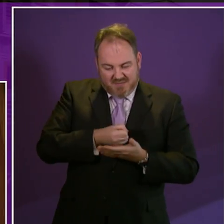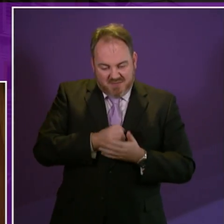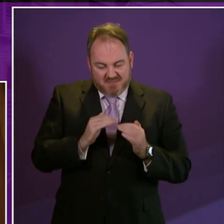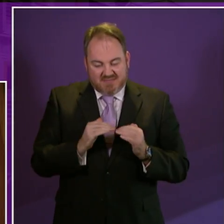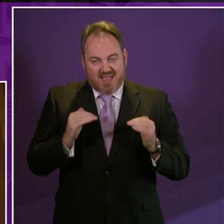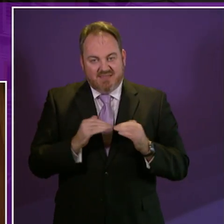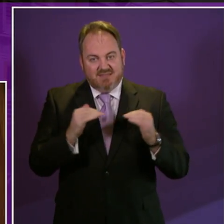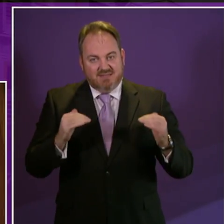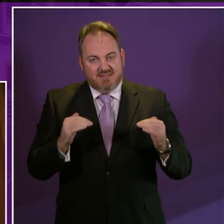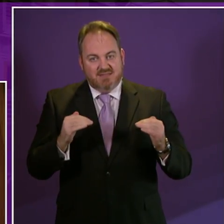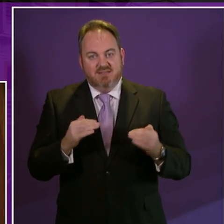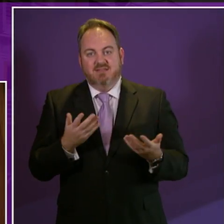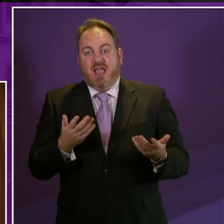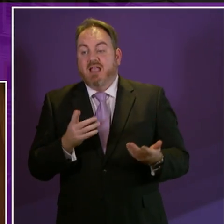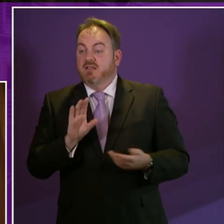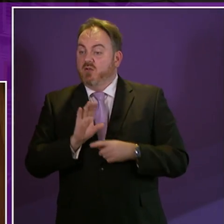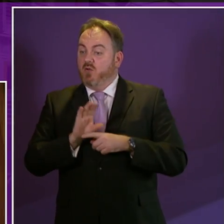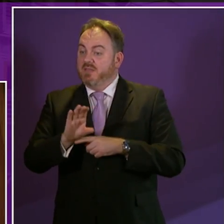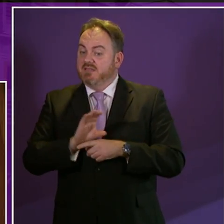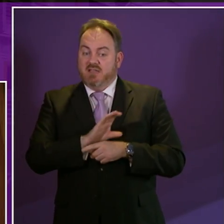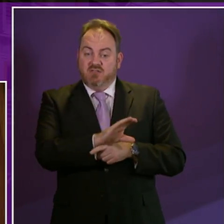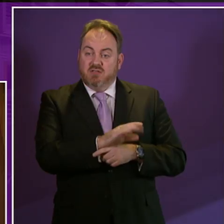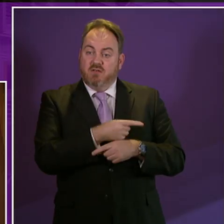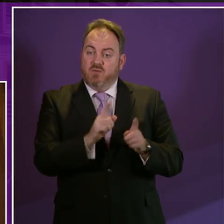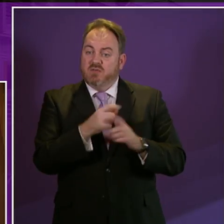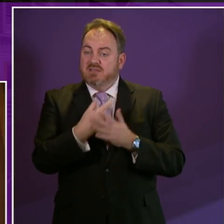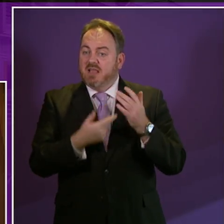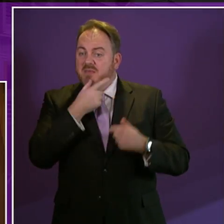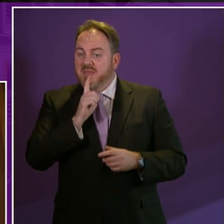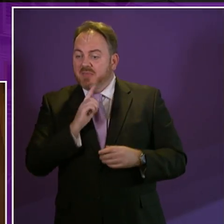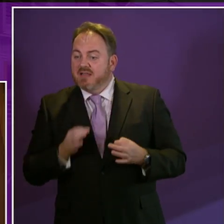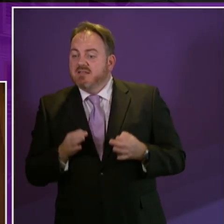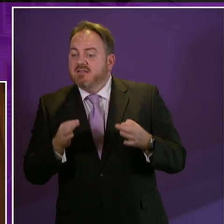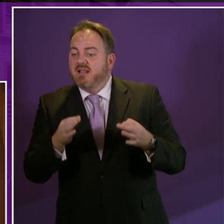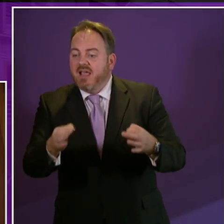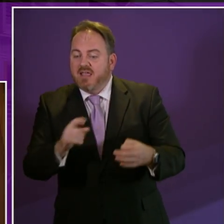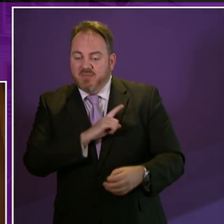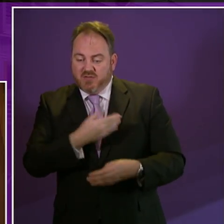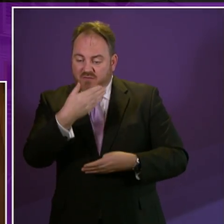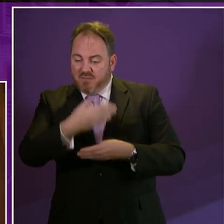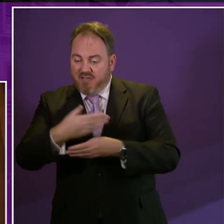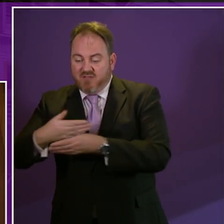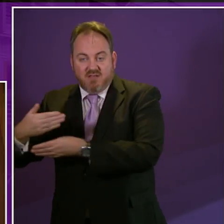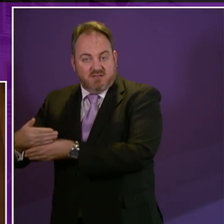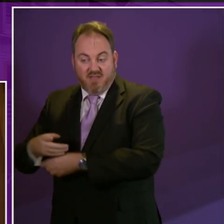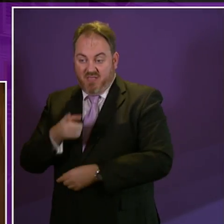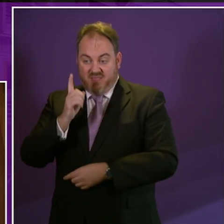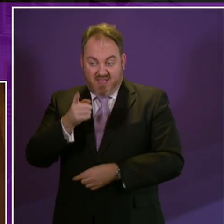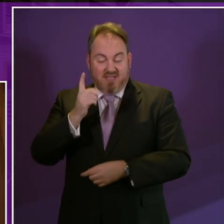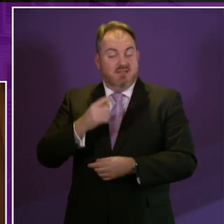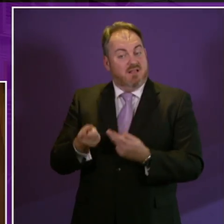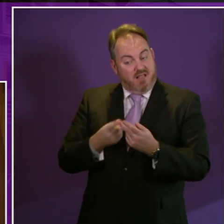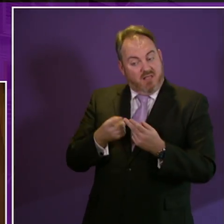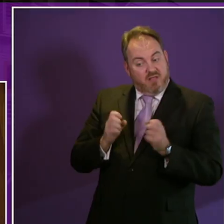journeys are disrupted. And produce information about bus layout, designs which improve accessibility. That is another